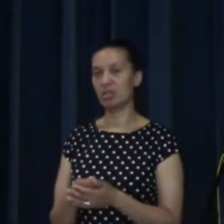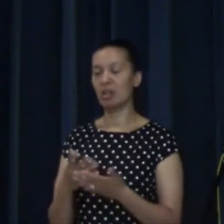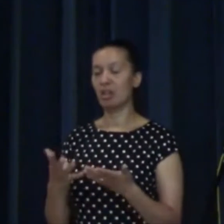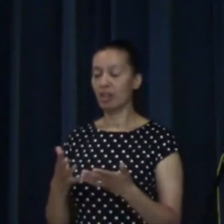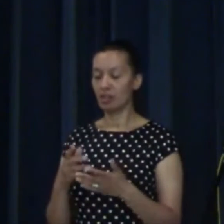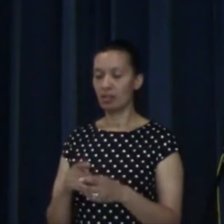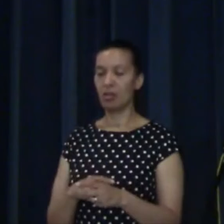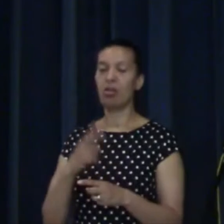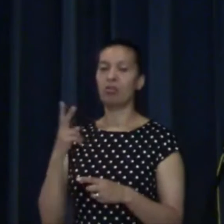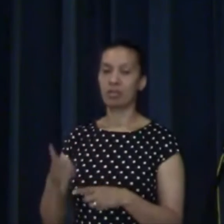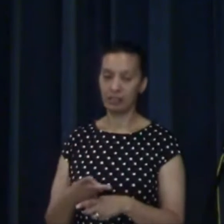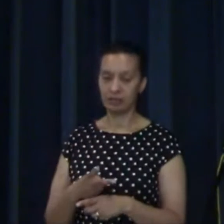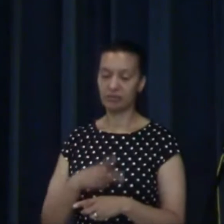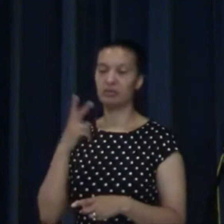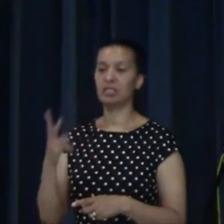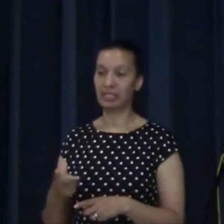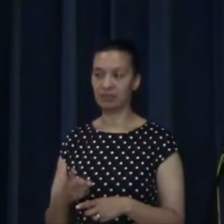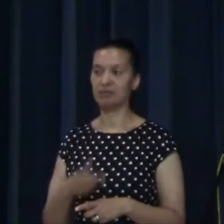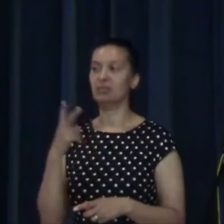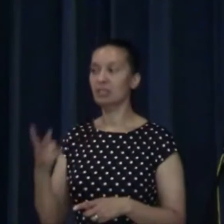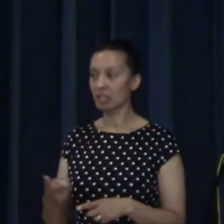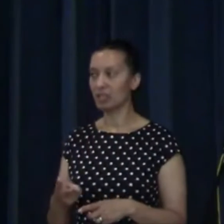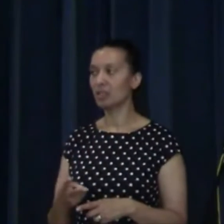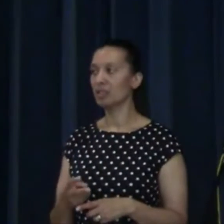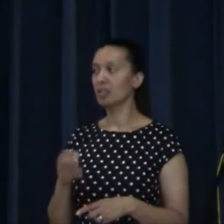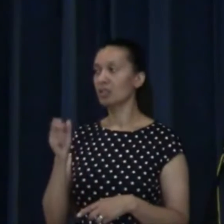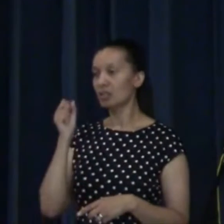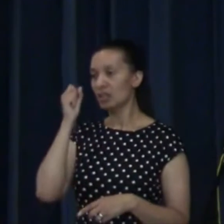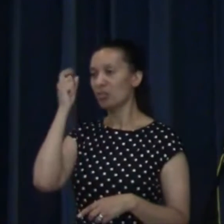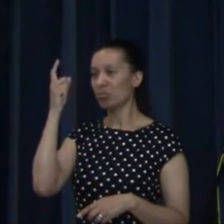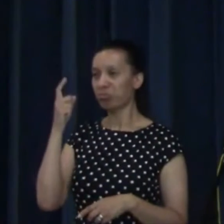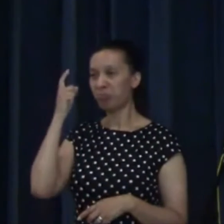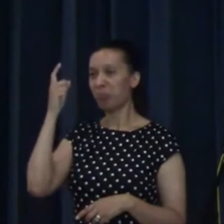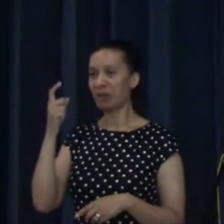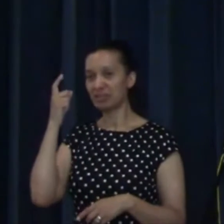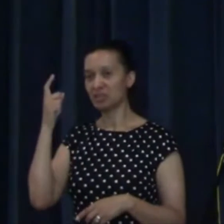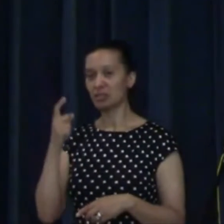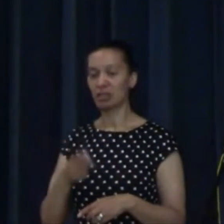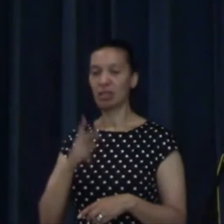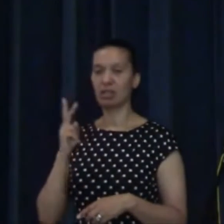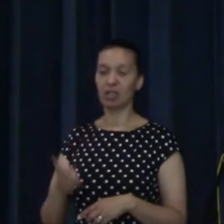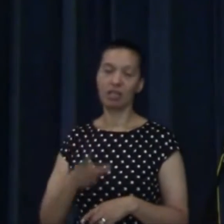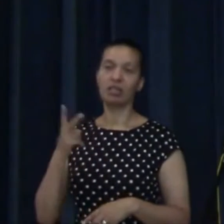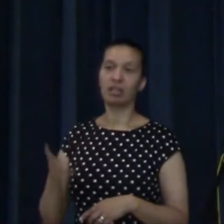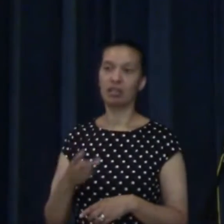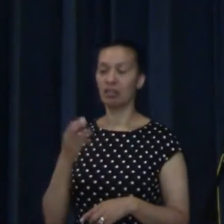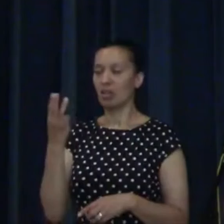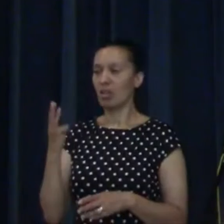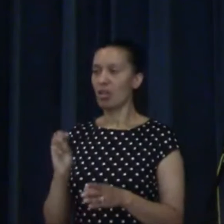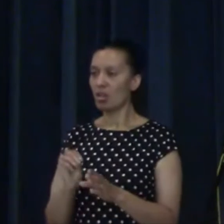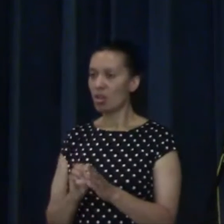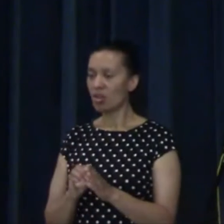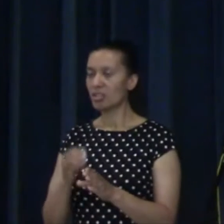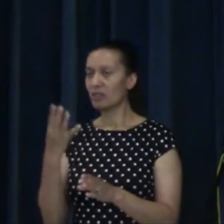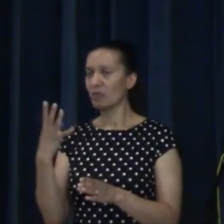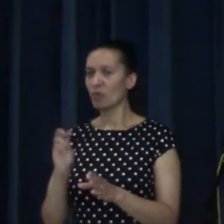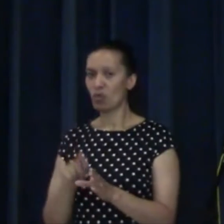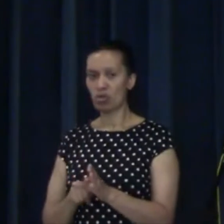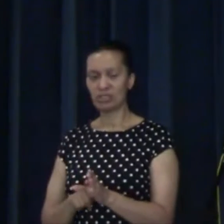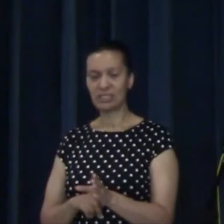couldn't imagine myself, I couldn't imagine that being it for the next 30 or 40 years, however long I had to work.